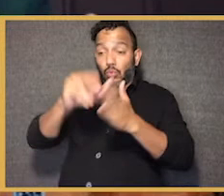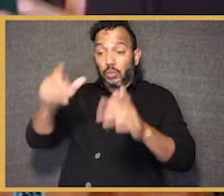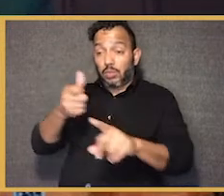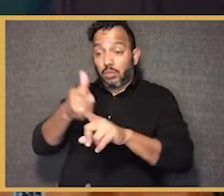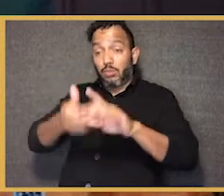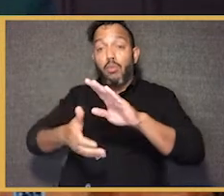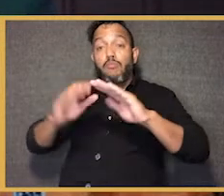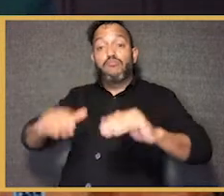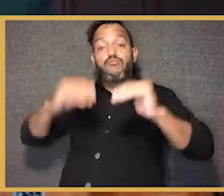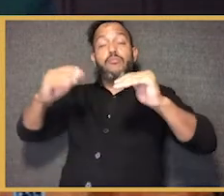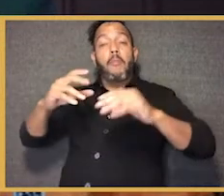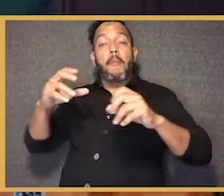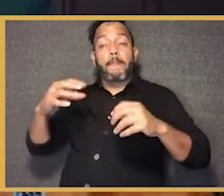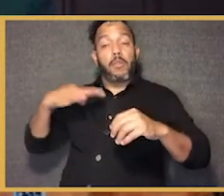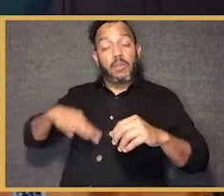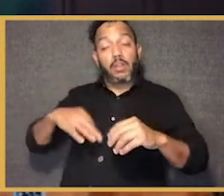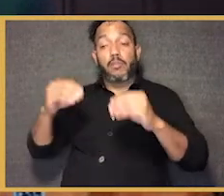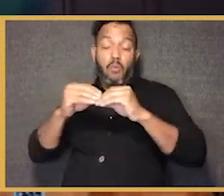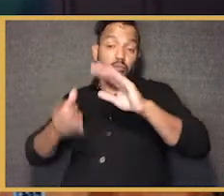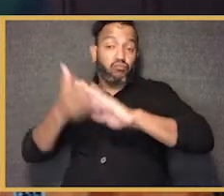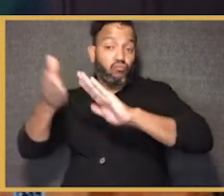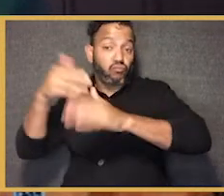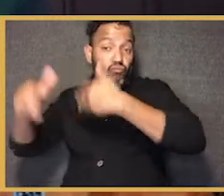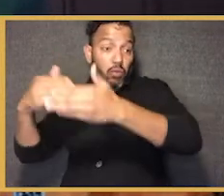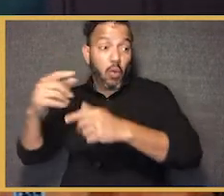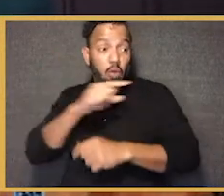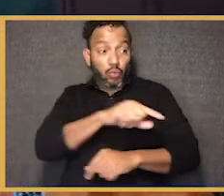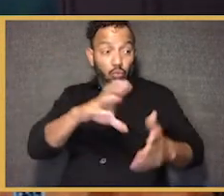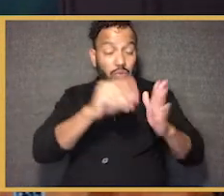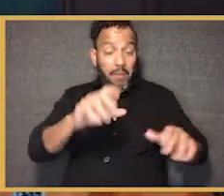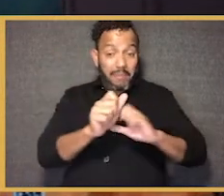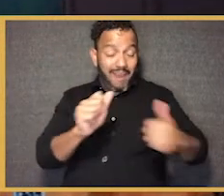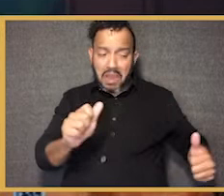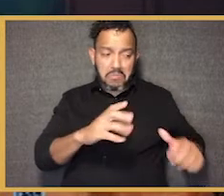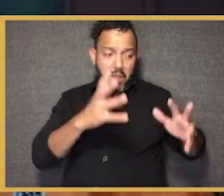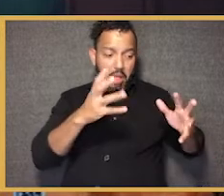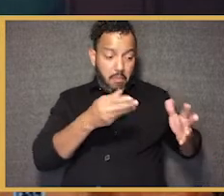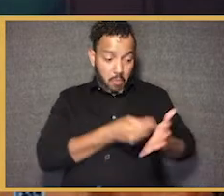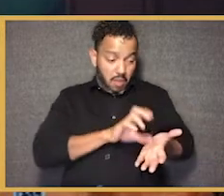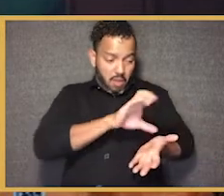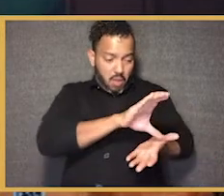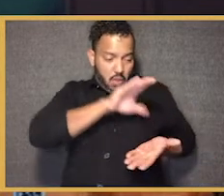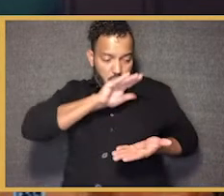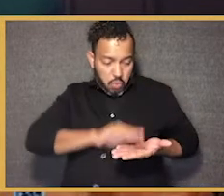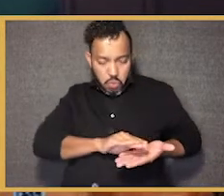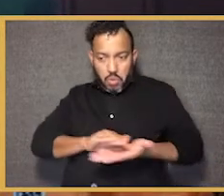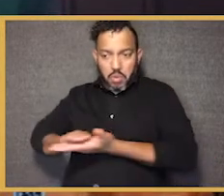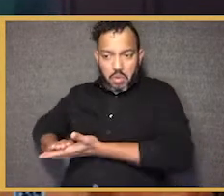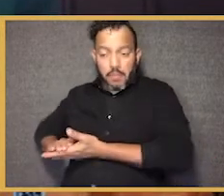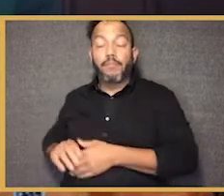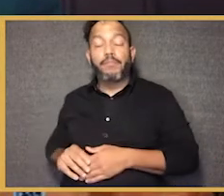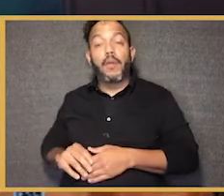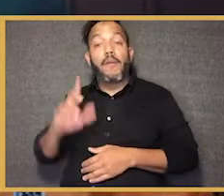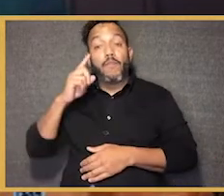most affluent, most privileged and significantly less on the students who have the highest needs. So for me,